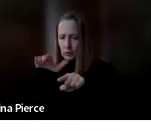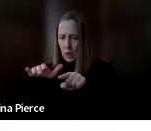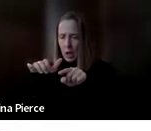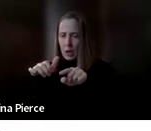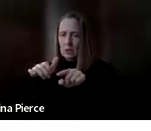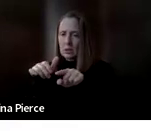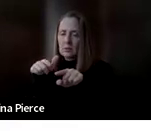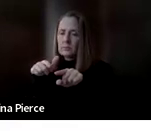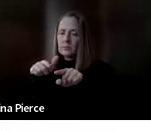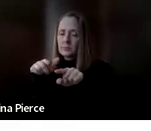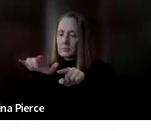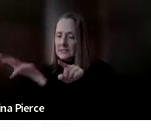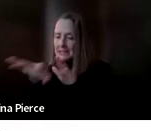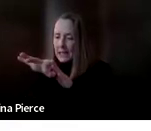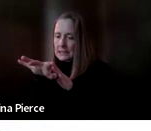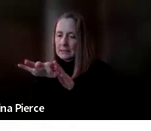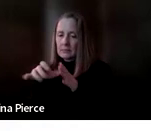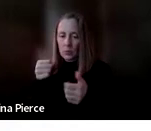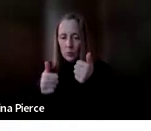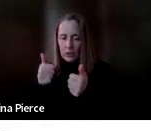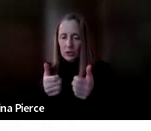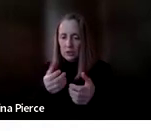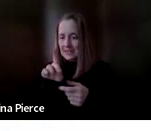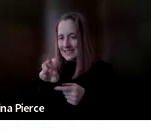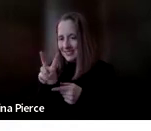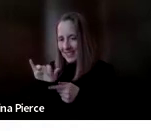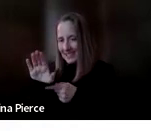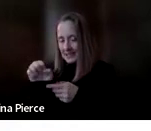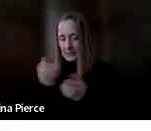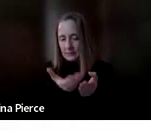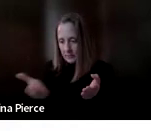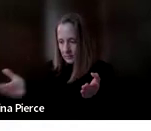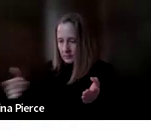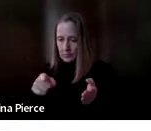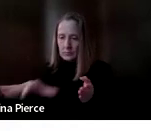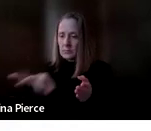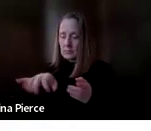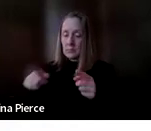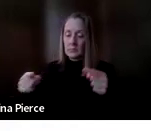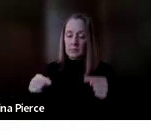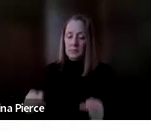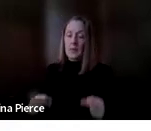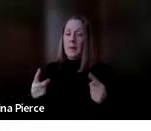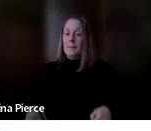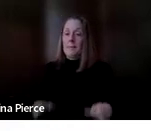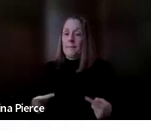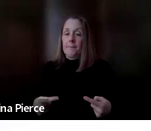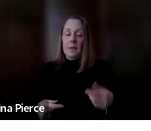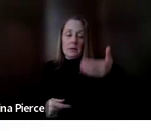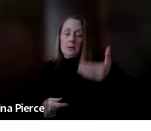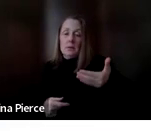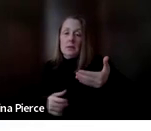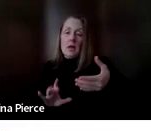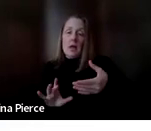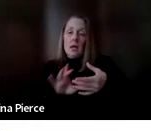brown skin sitting in a wheelchair and they have a mounted high tech AAC system in their wheelchair. And then it's connected to